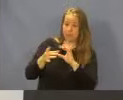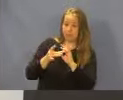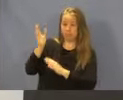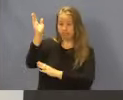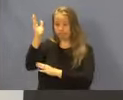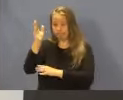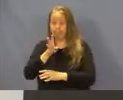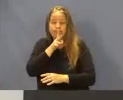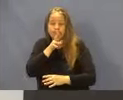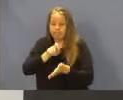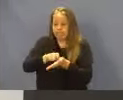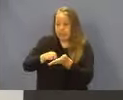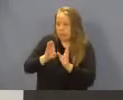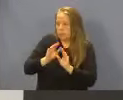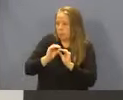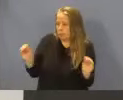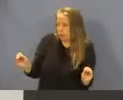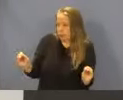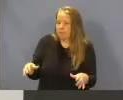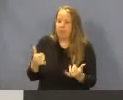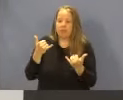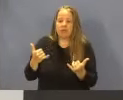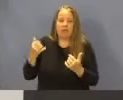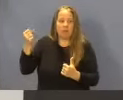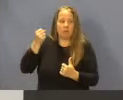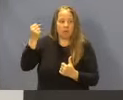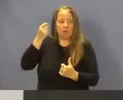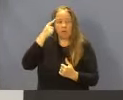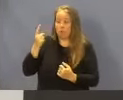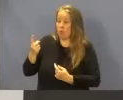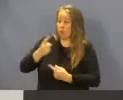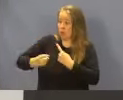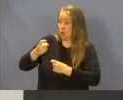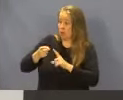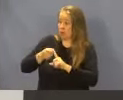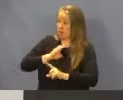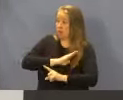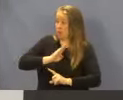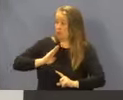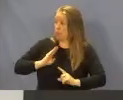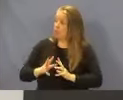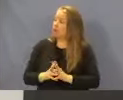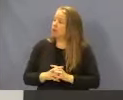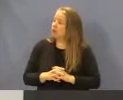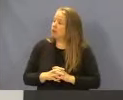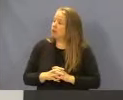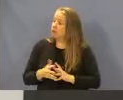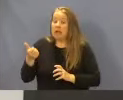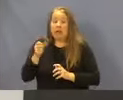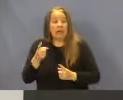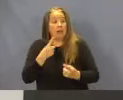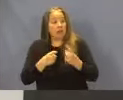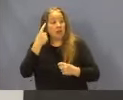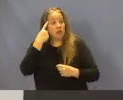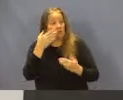or written comments. I will now pause for any questions from the Board. Any questions